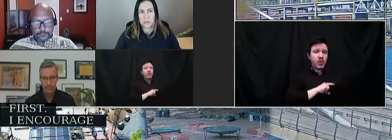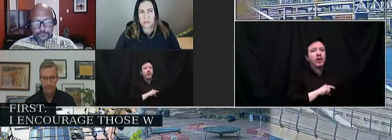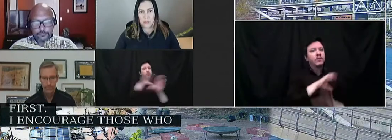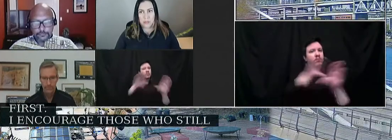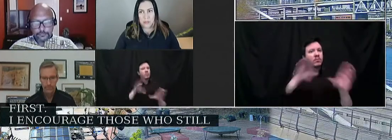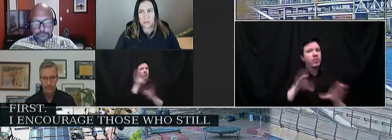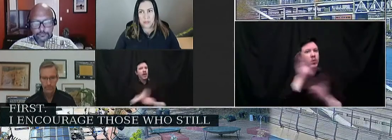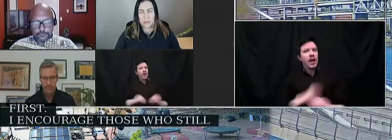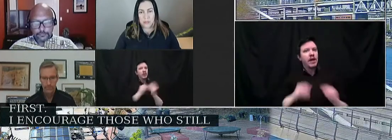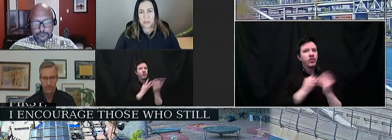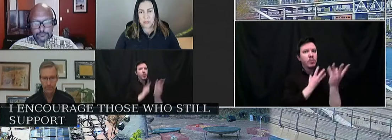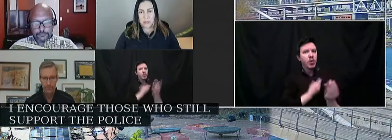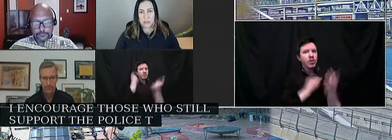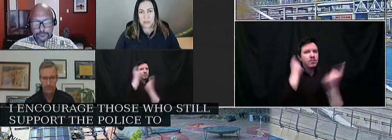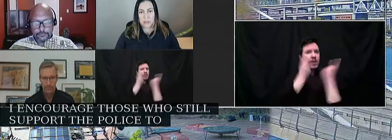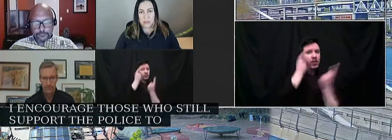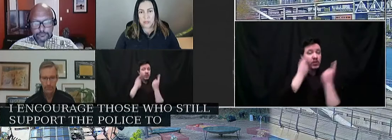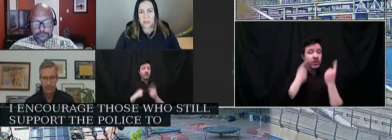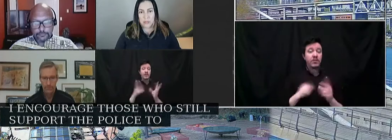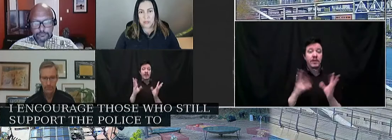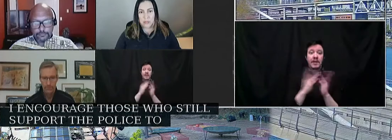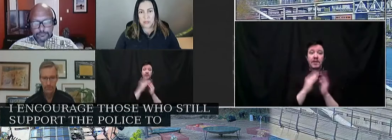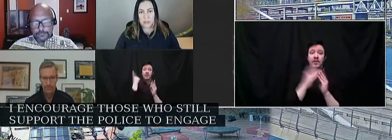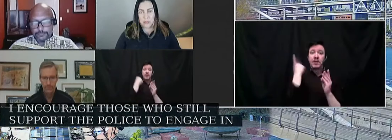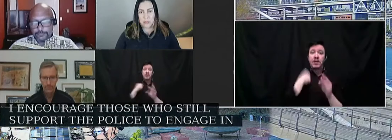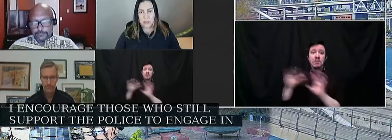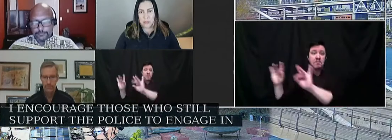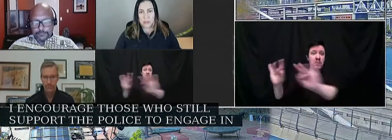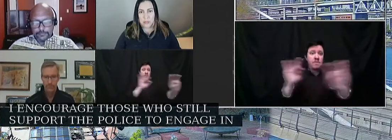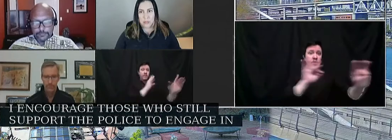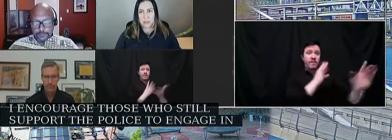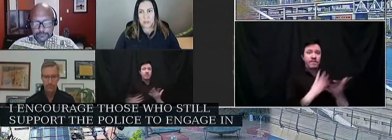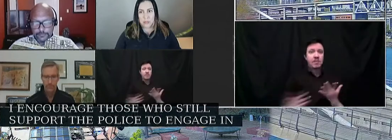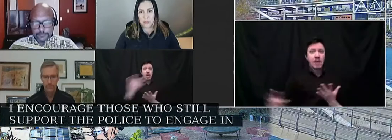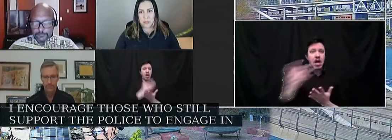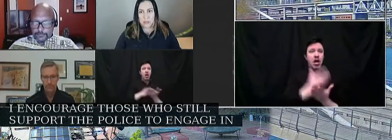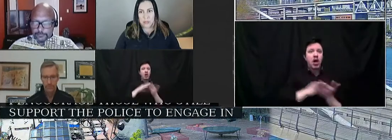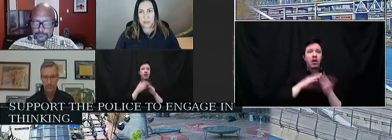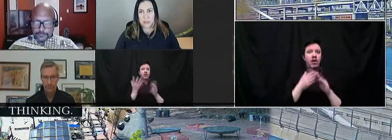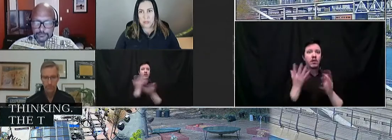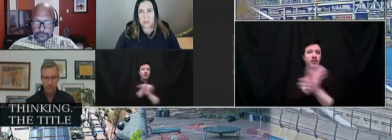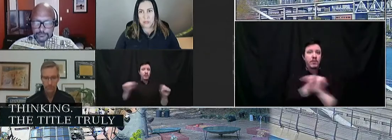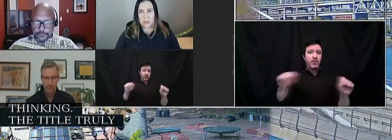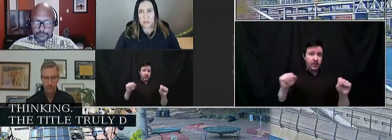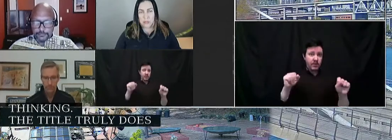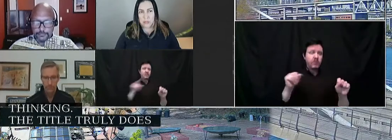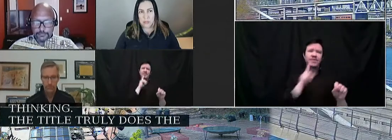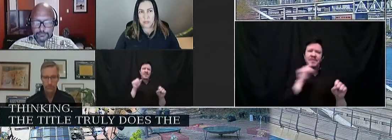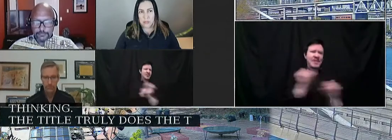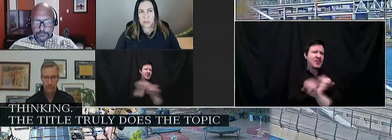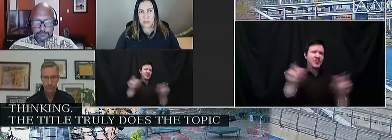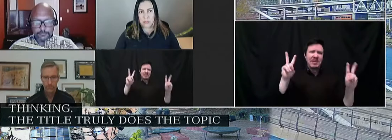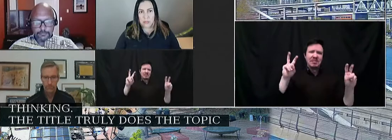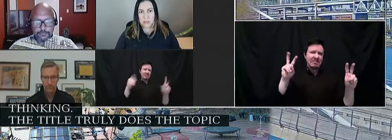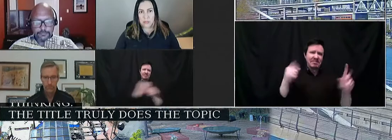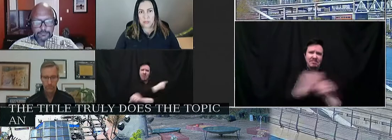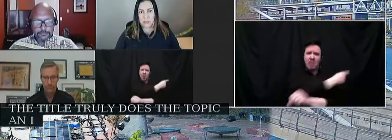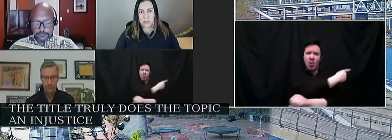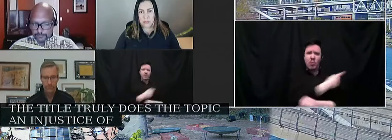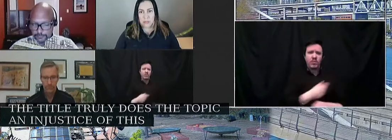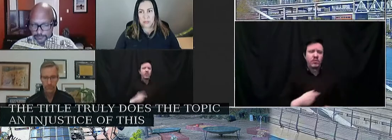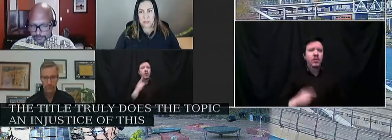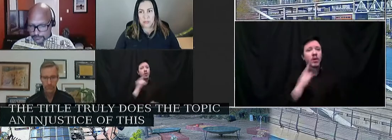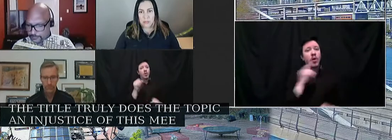this meeting is being held to receive feedback on the issue of community safety, the title truly does the topic an injustice. What we are actually